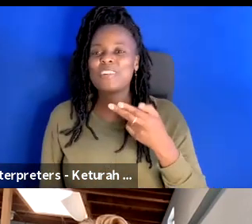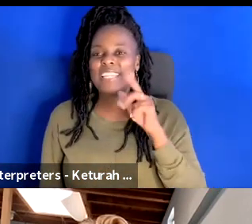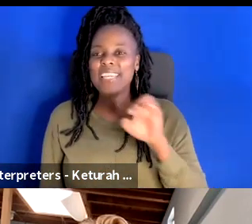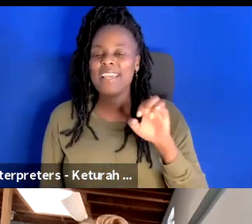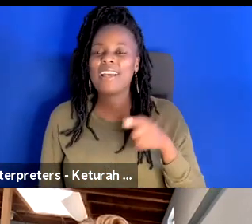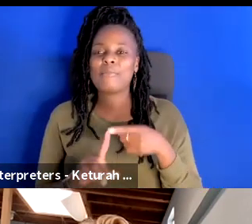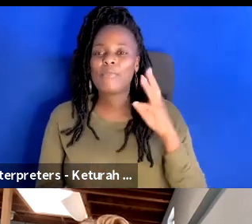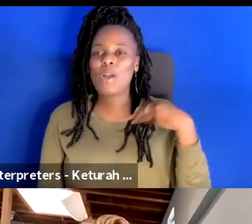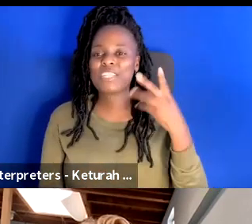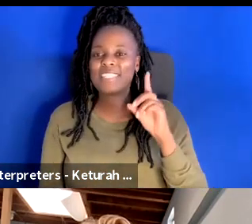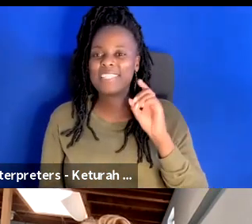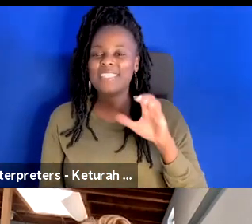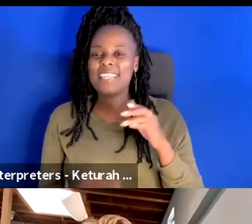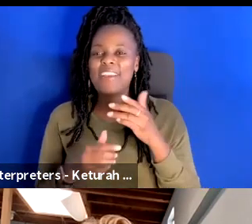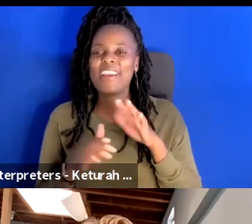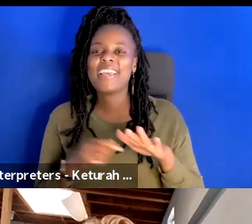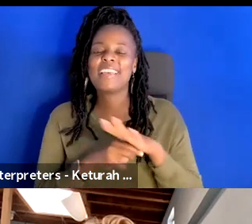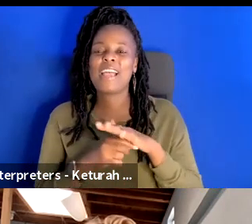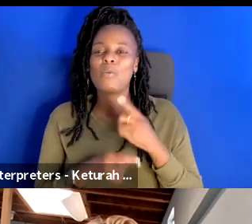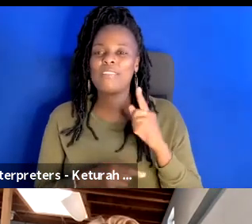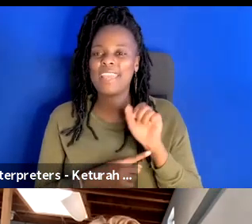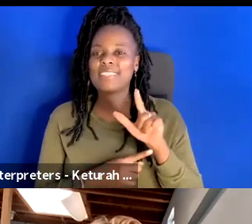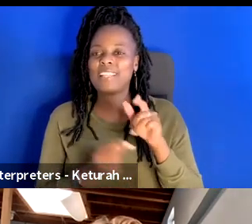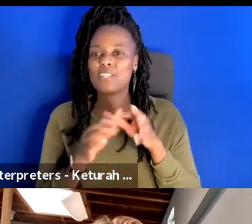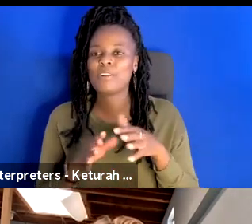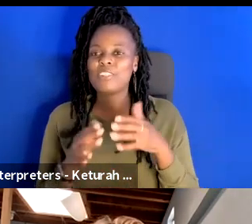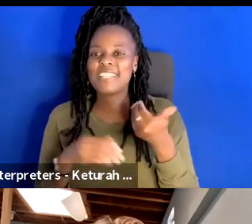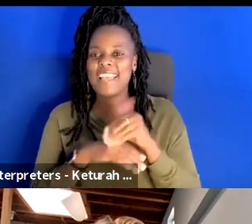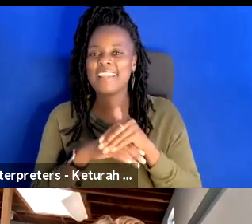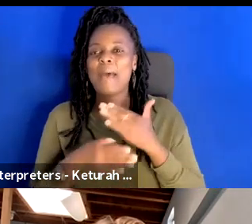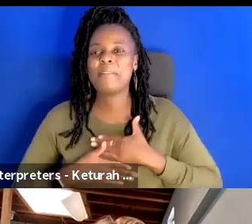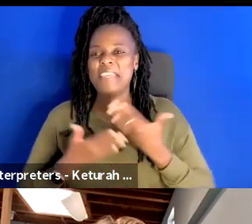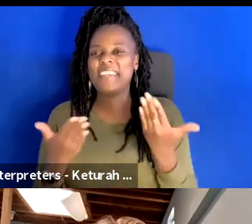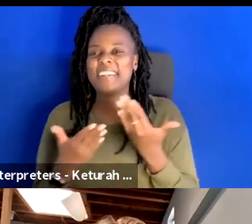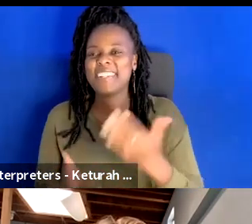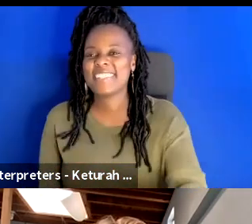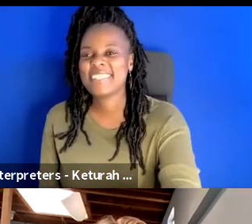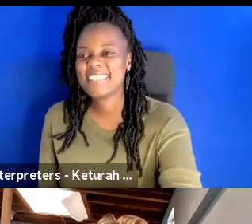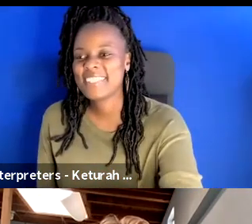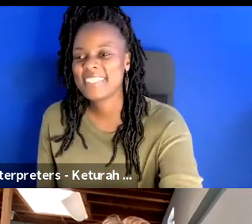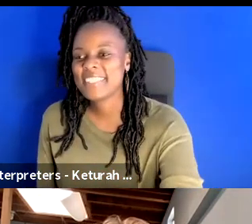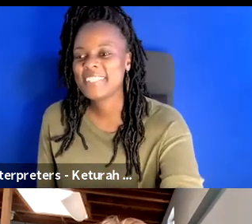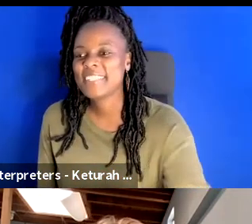Hello, Keturah Lee. I'm from the Washington, D.C. area. I am one of the ASL interpreters tonight. Happy to be here.